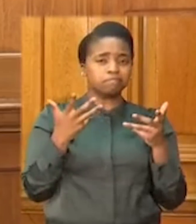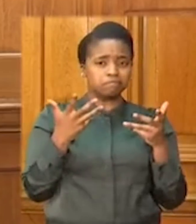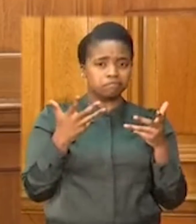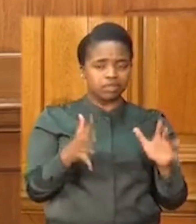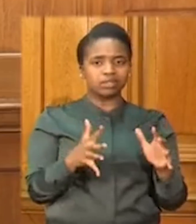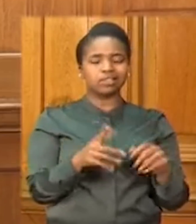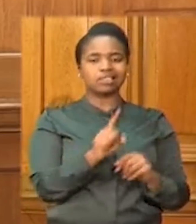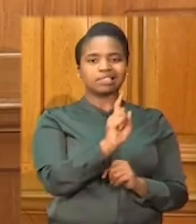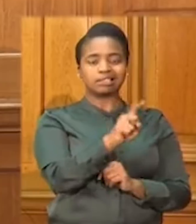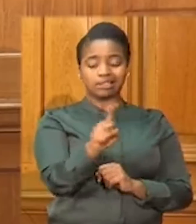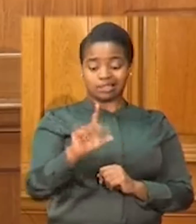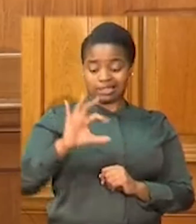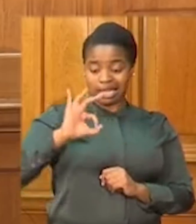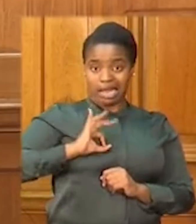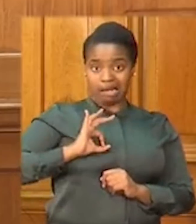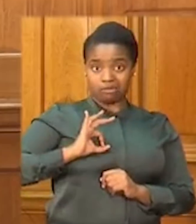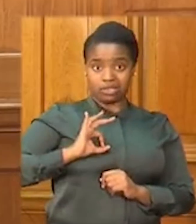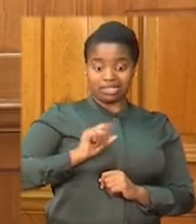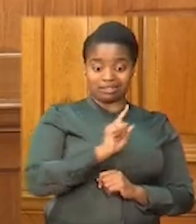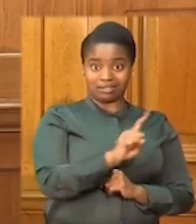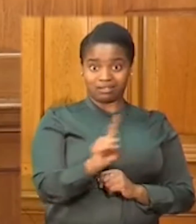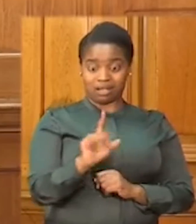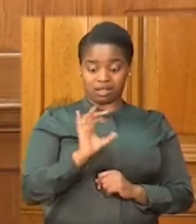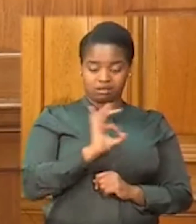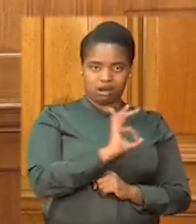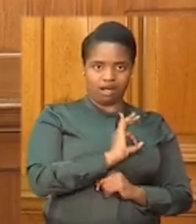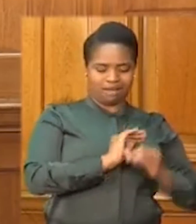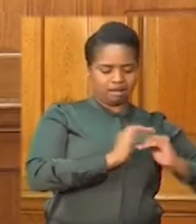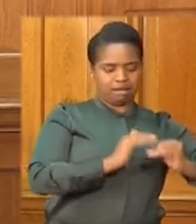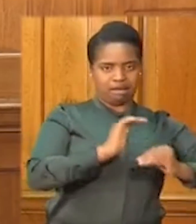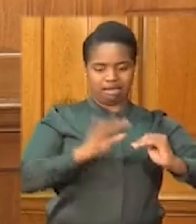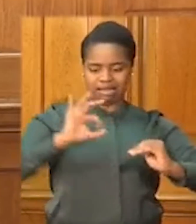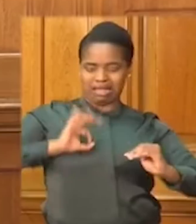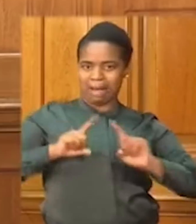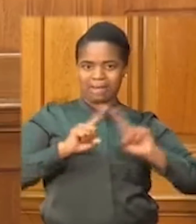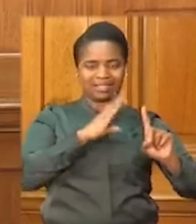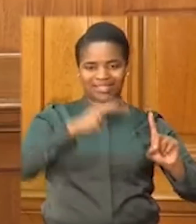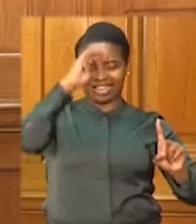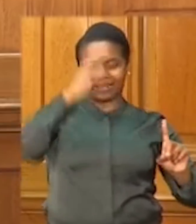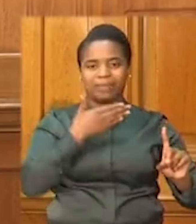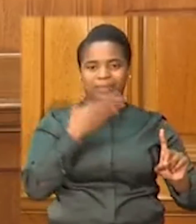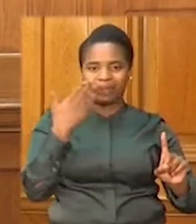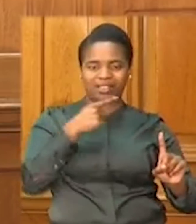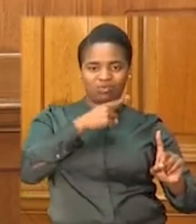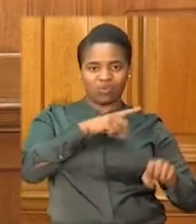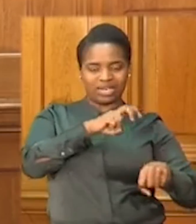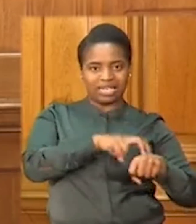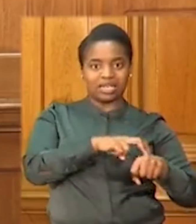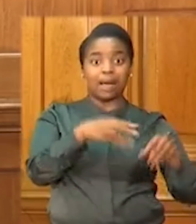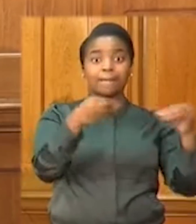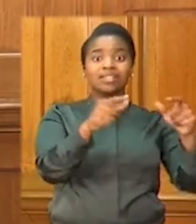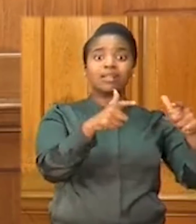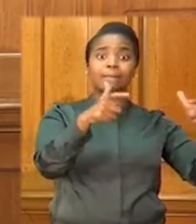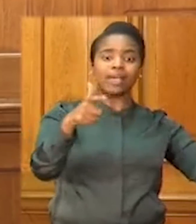protect the wages of workers in the formal economy and have extended support to small, medium,